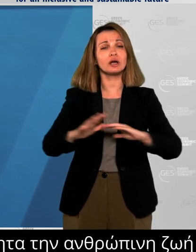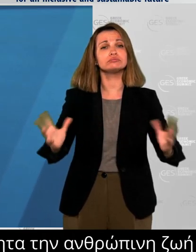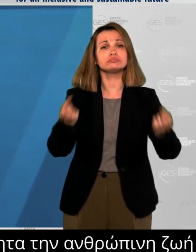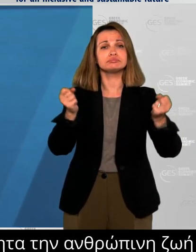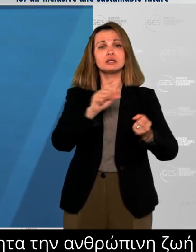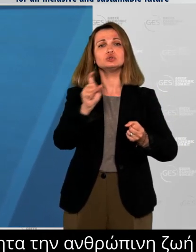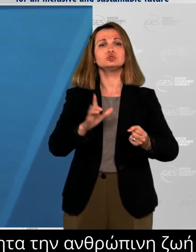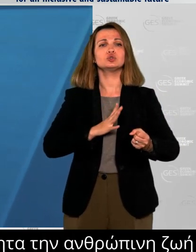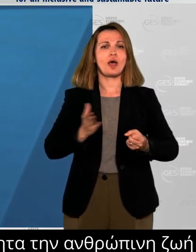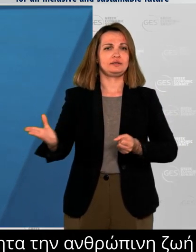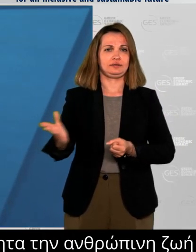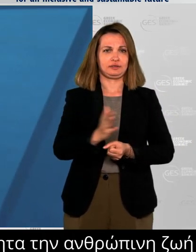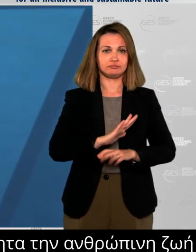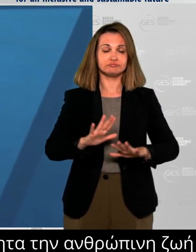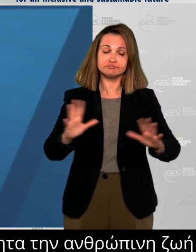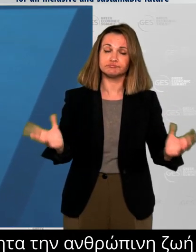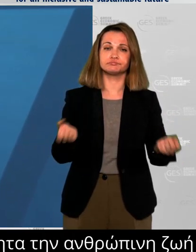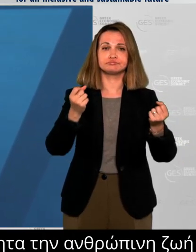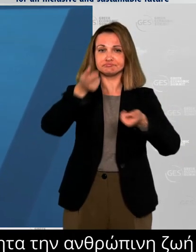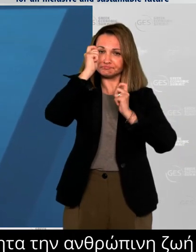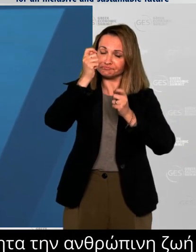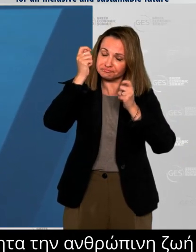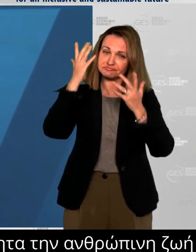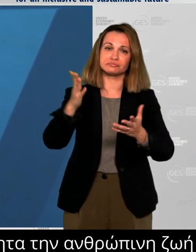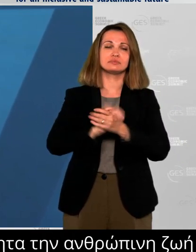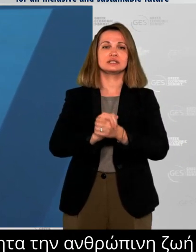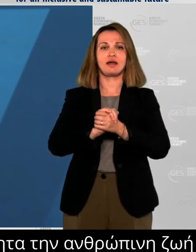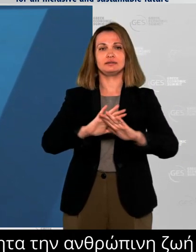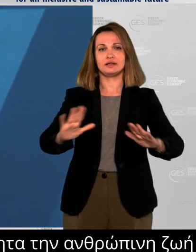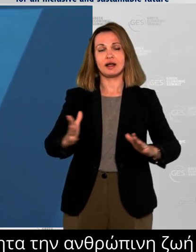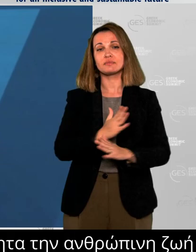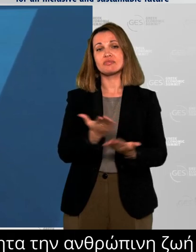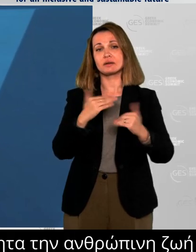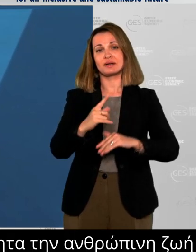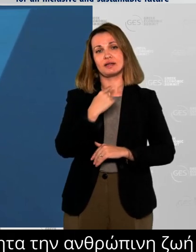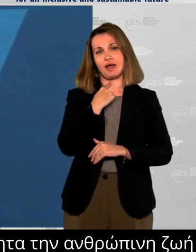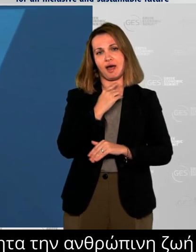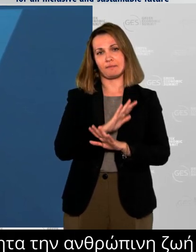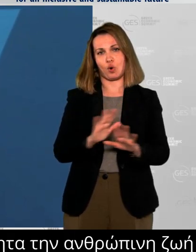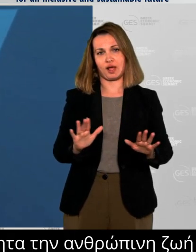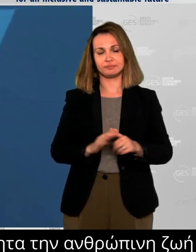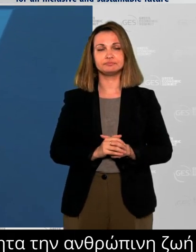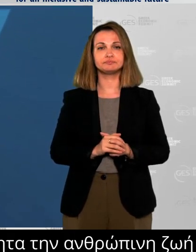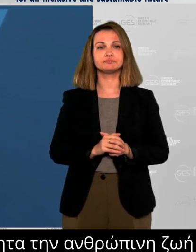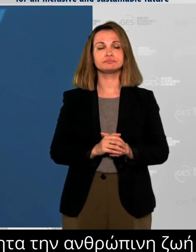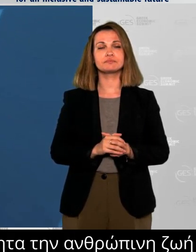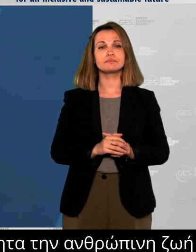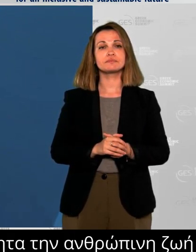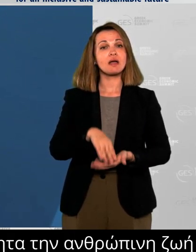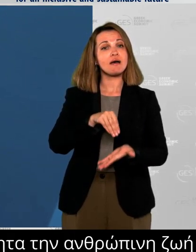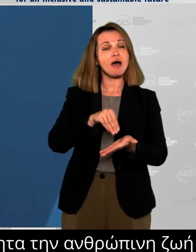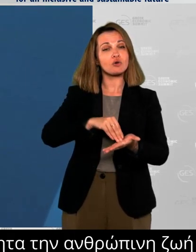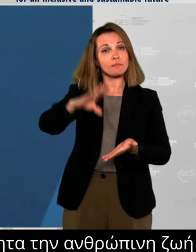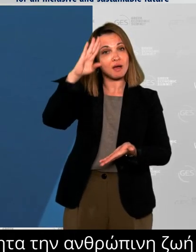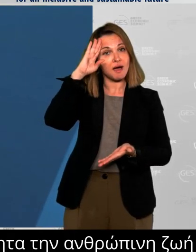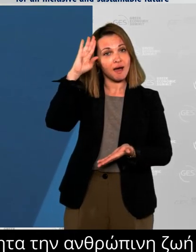The United States was also very proud to provide a P-8 aerial reconnaissance aircraft to support Greece's firefighting efforts.